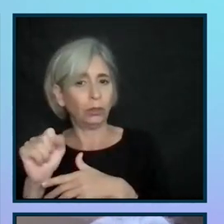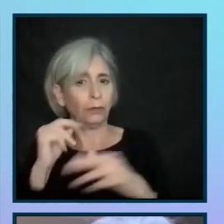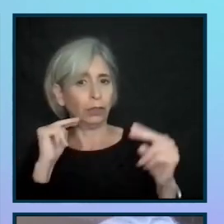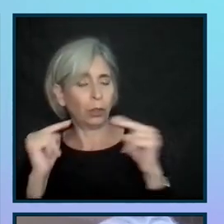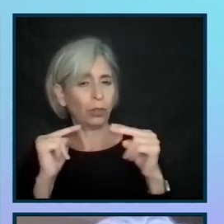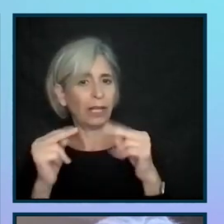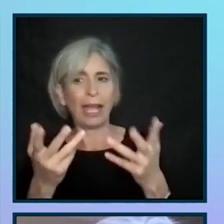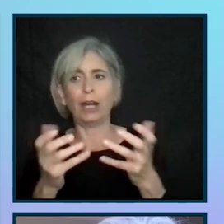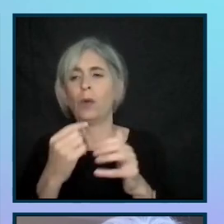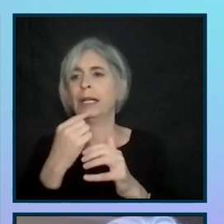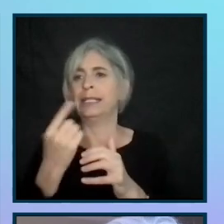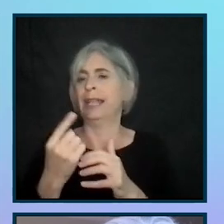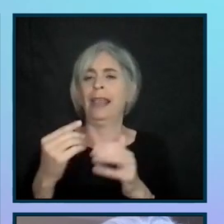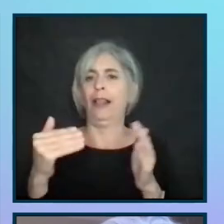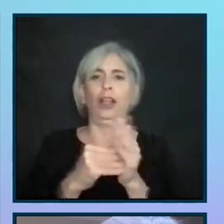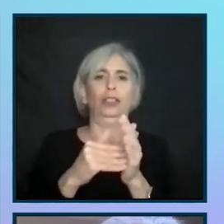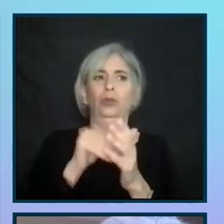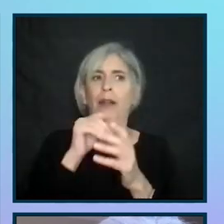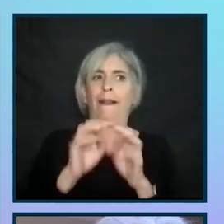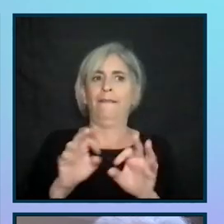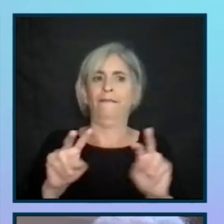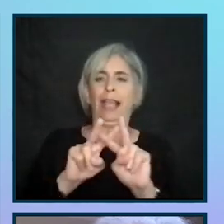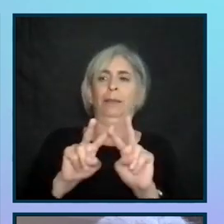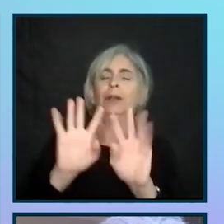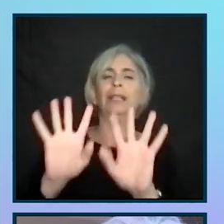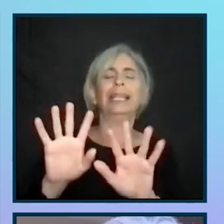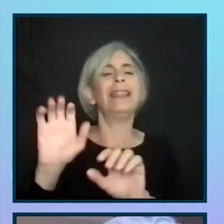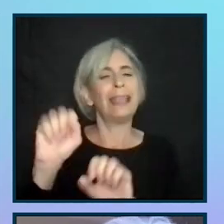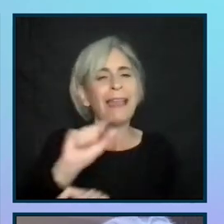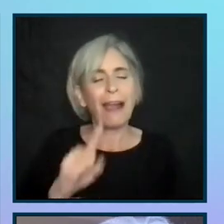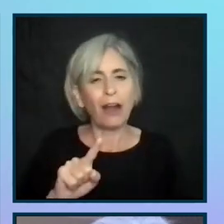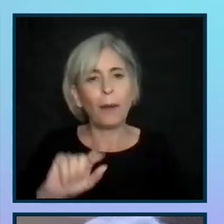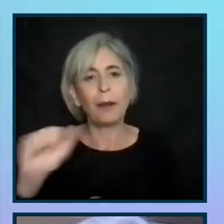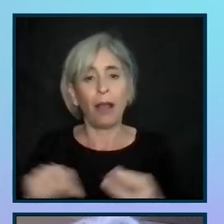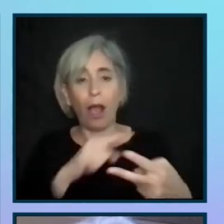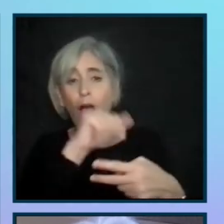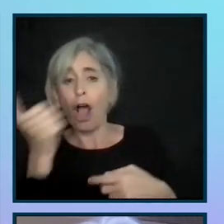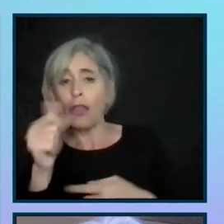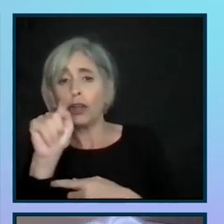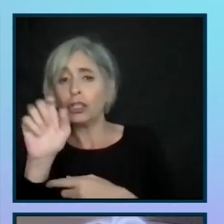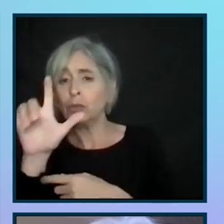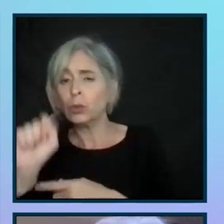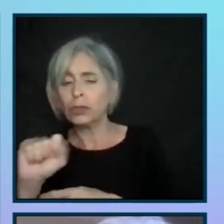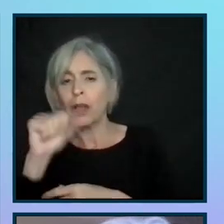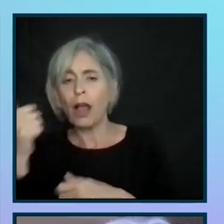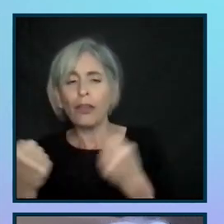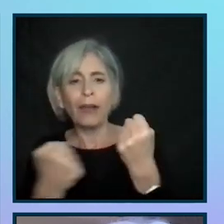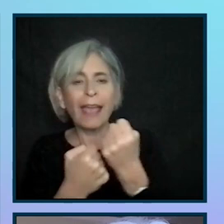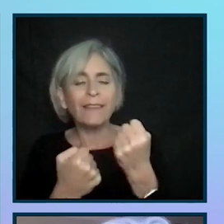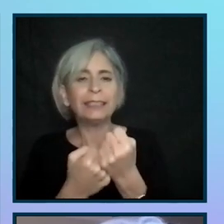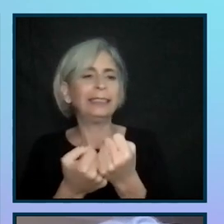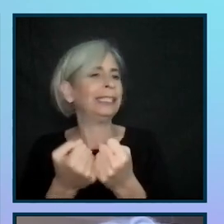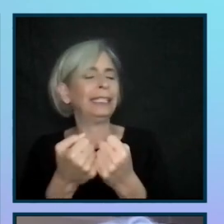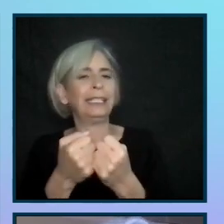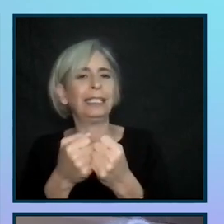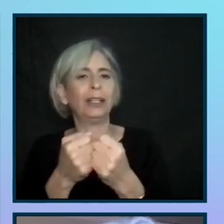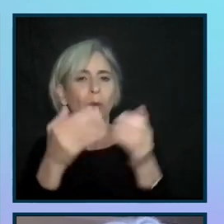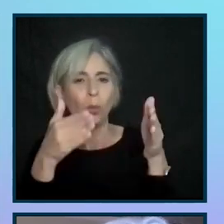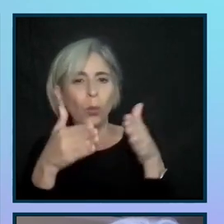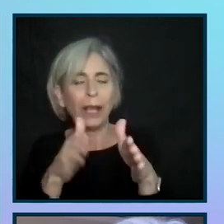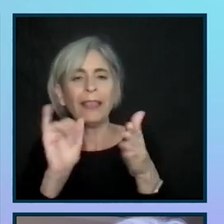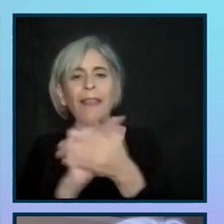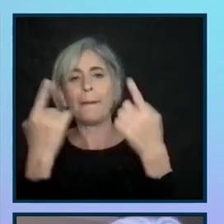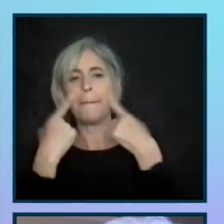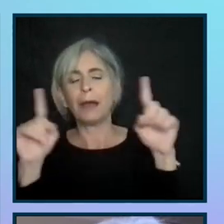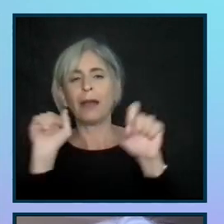say lawsuits are valuable. I'm here to say, here's another set of tools and advocacy strategies that have worked. So in